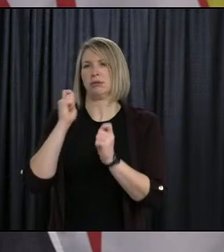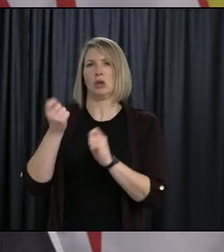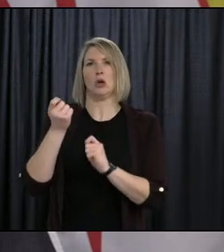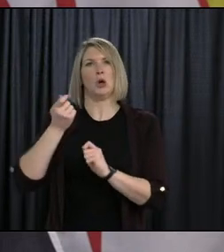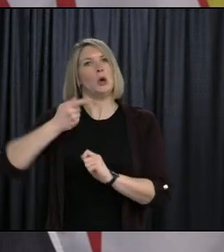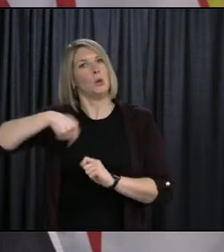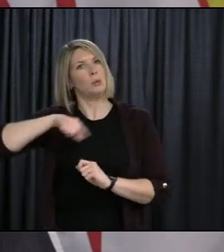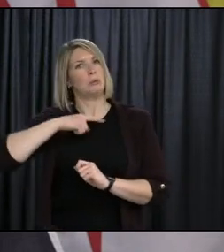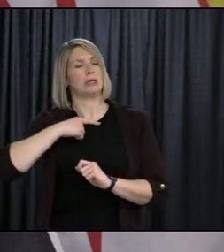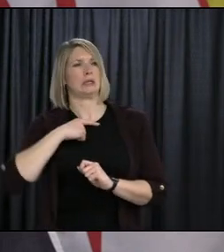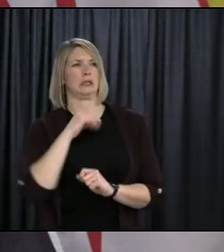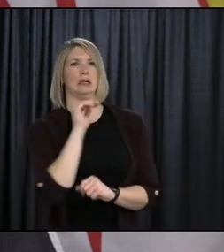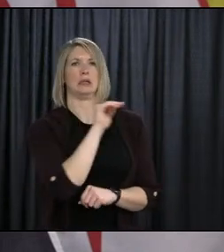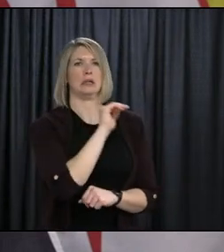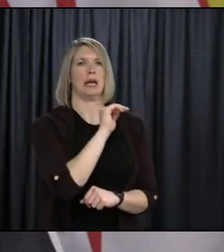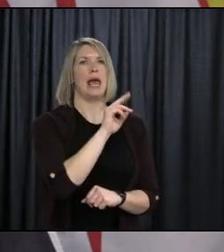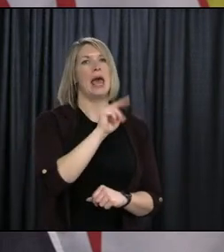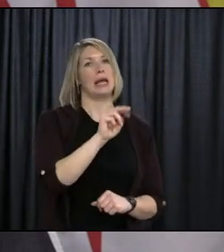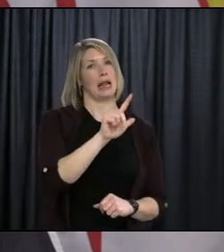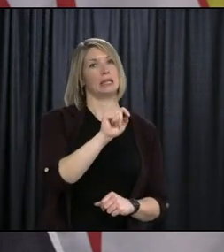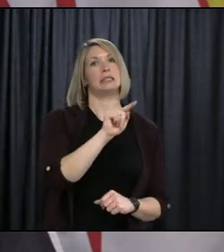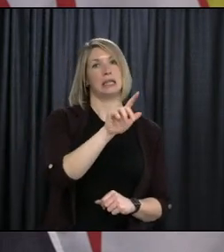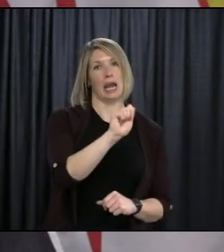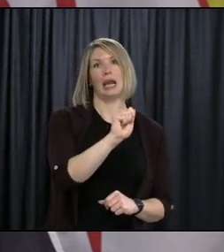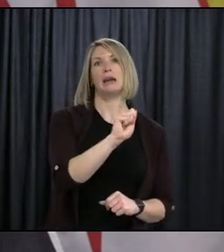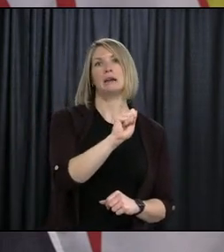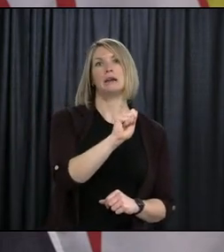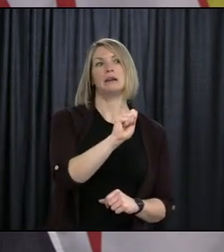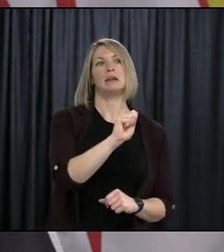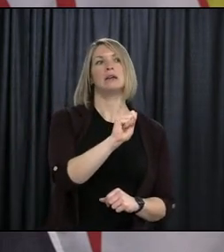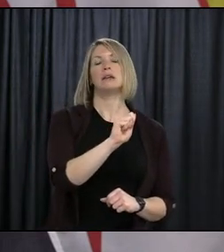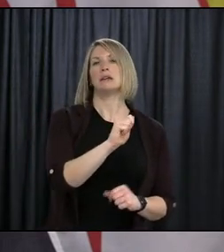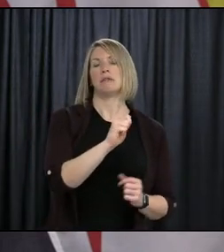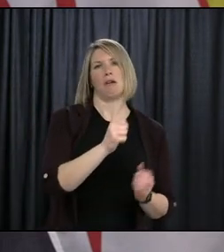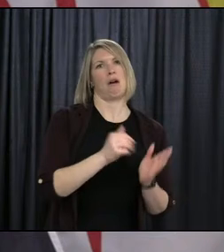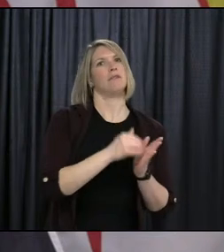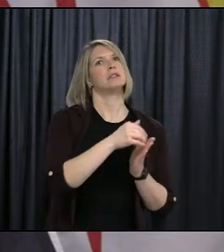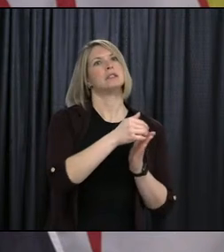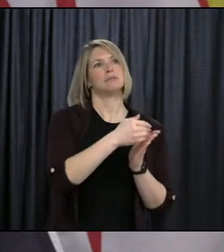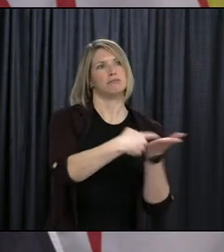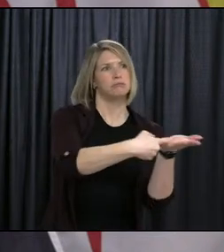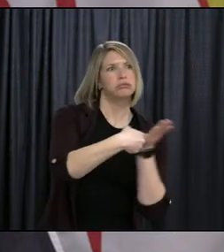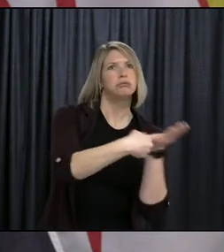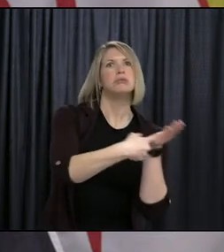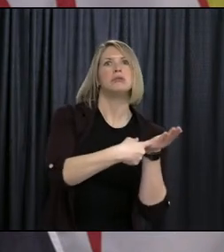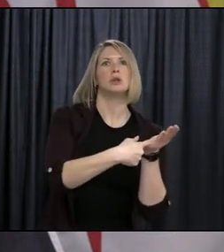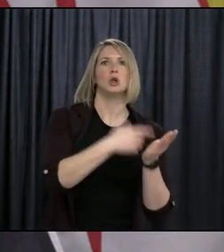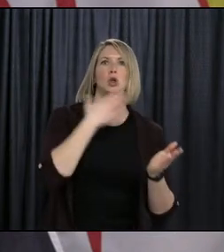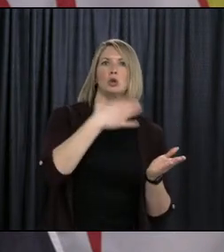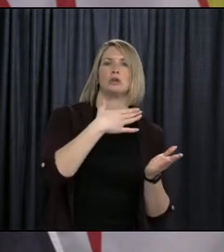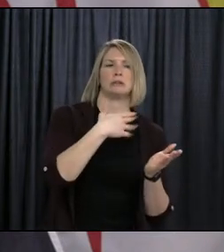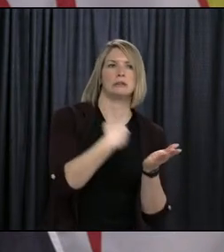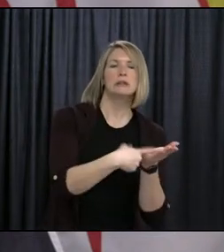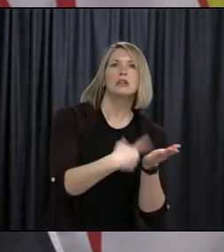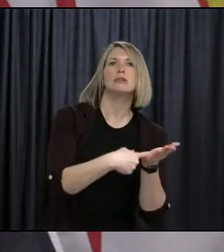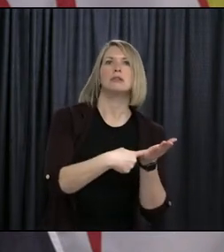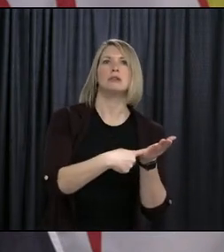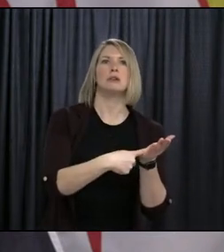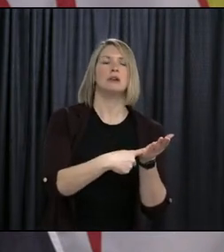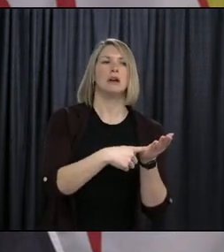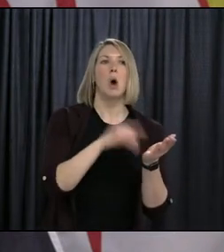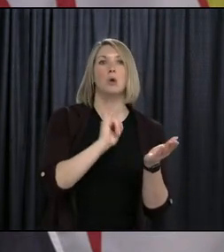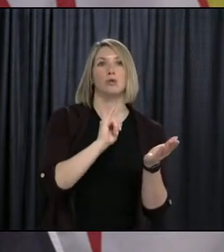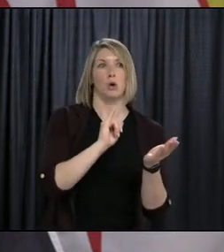Teachers Association. We've had some very good dialogue, some very good cooperation, and we've also tweaked some of our